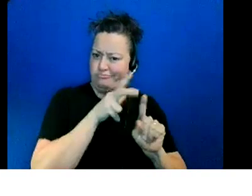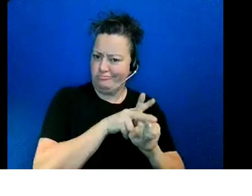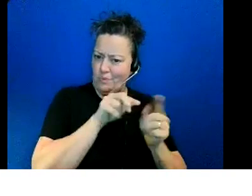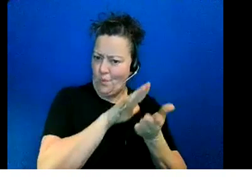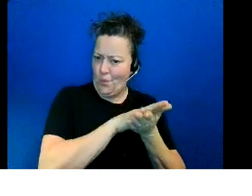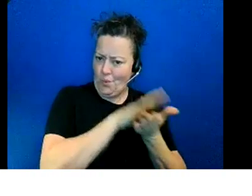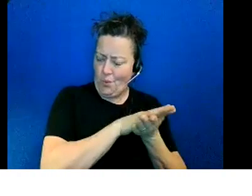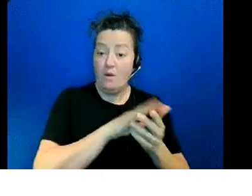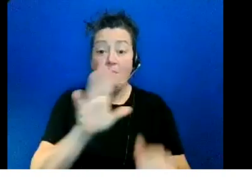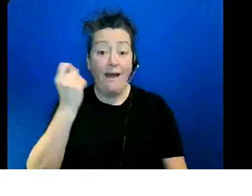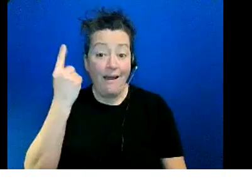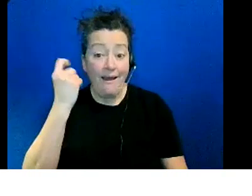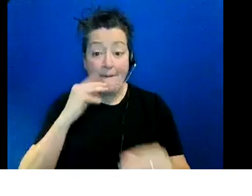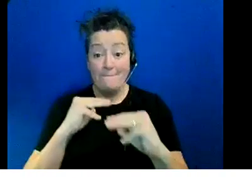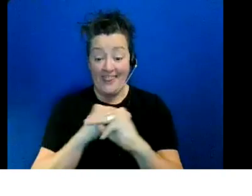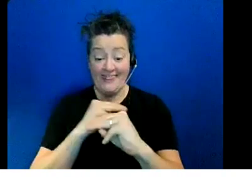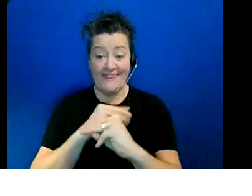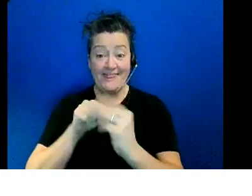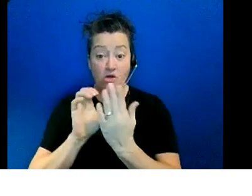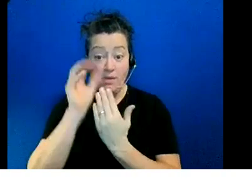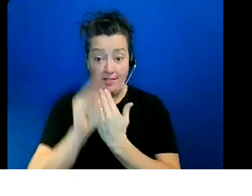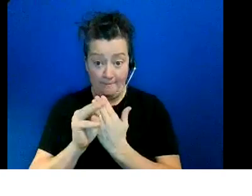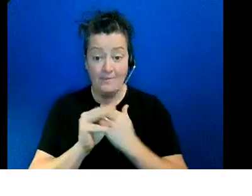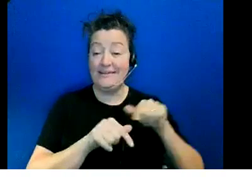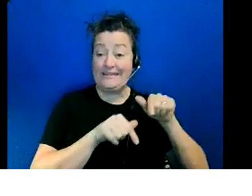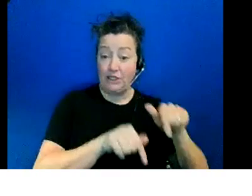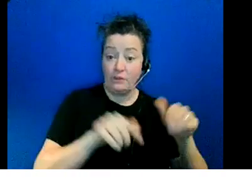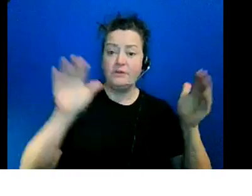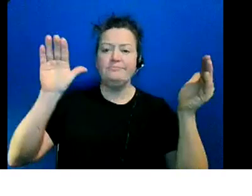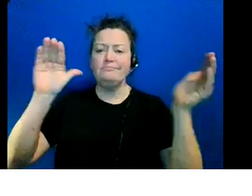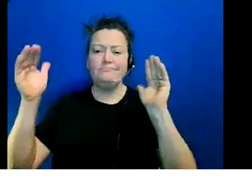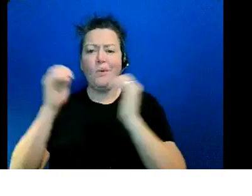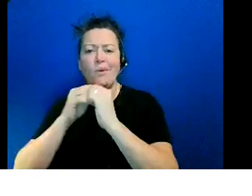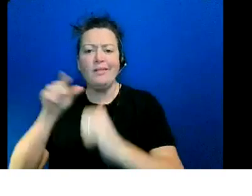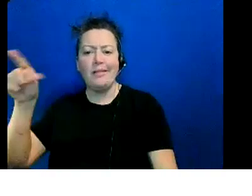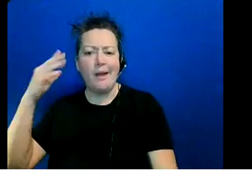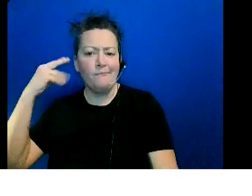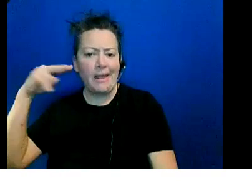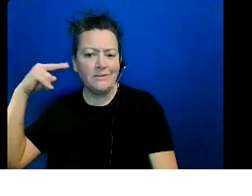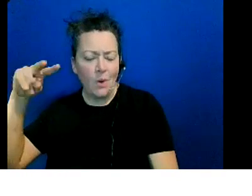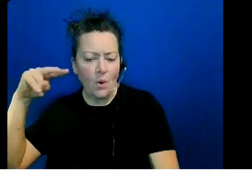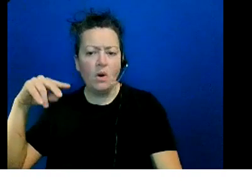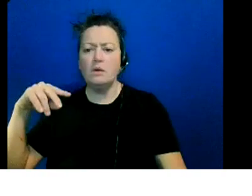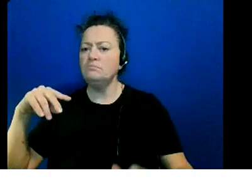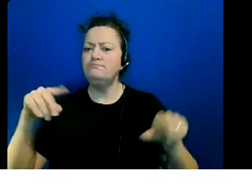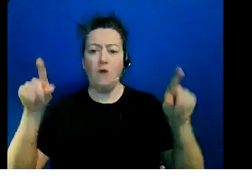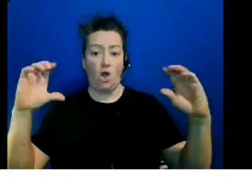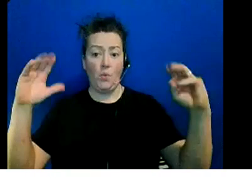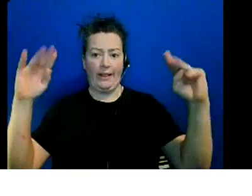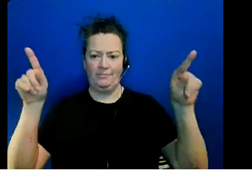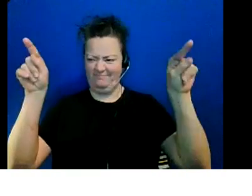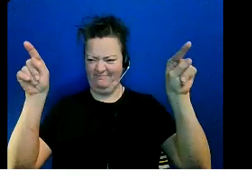curriculum the maths curriculum to the mexican curriculum it doesn't match in many of the subjects